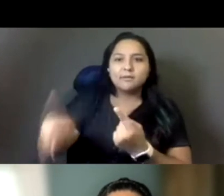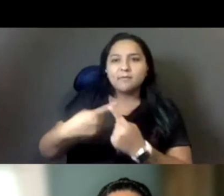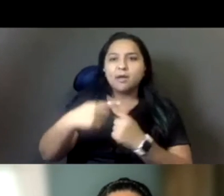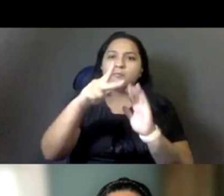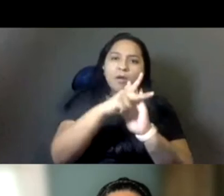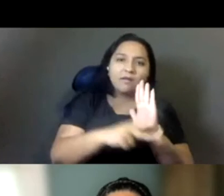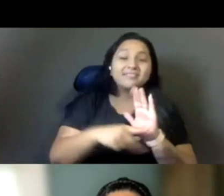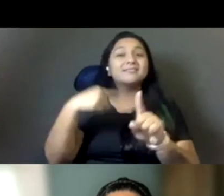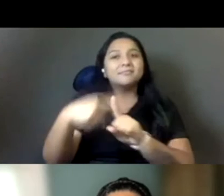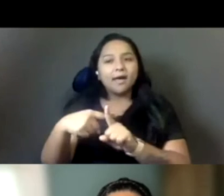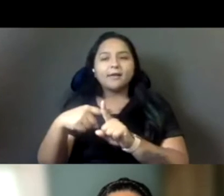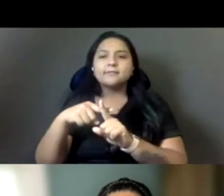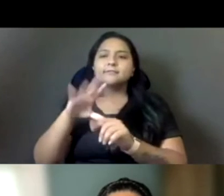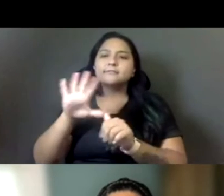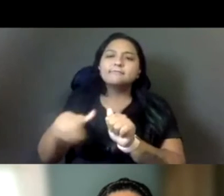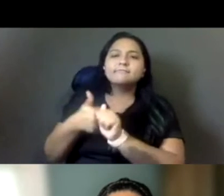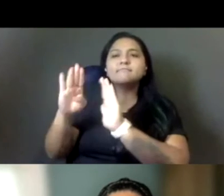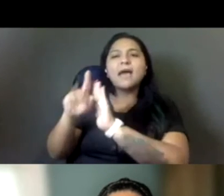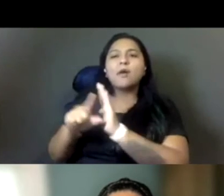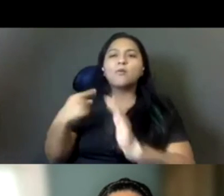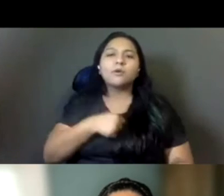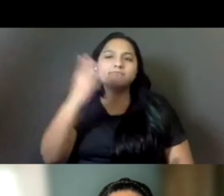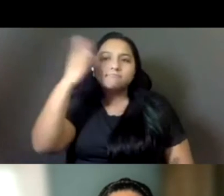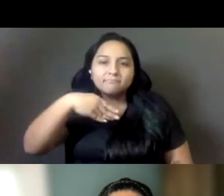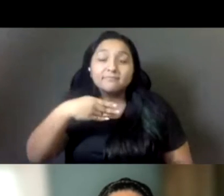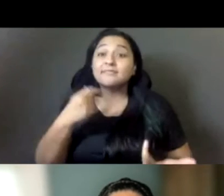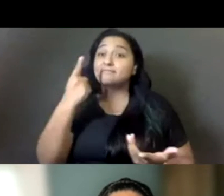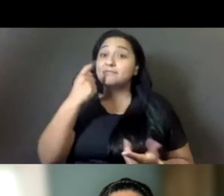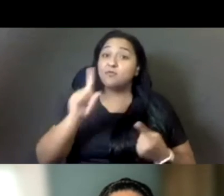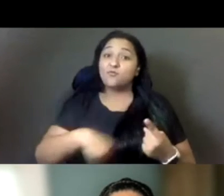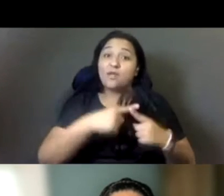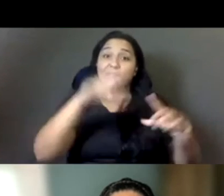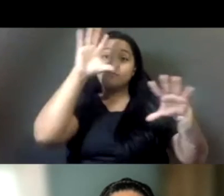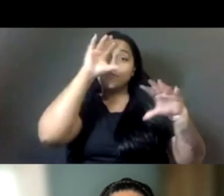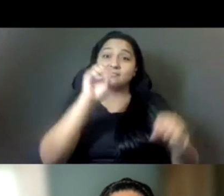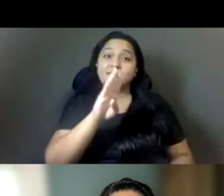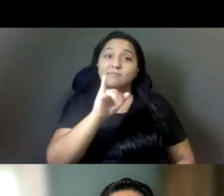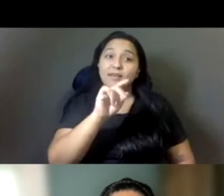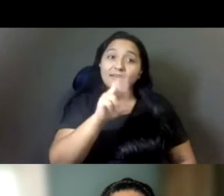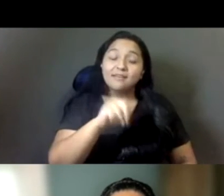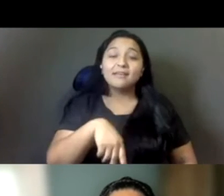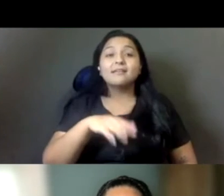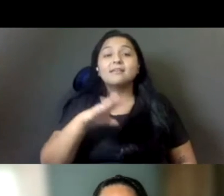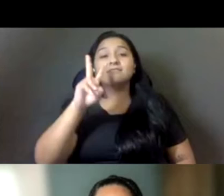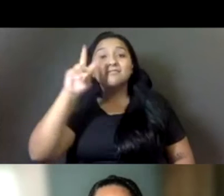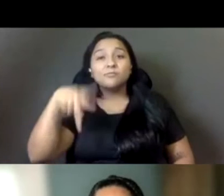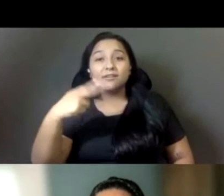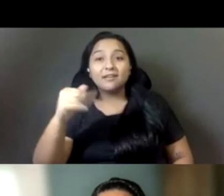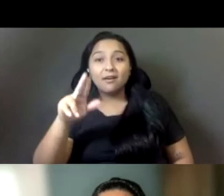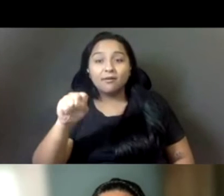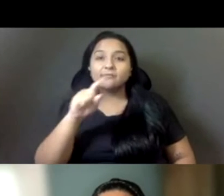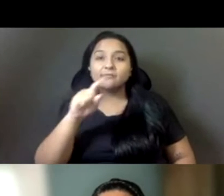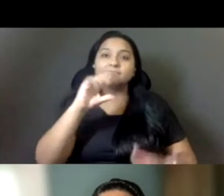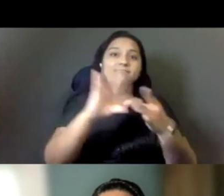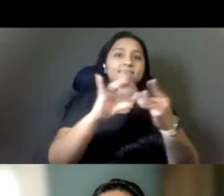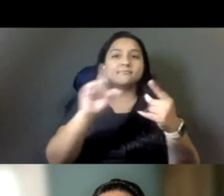right when, um, Biden and Harris were elected, it seemed like every single announcement about an appointment or a nomination was like big news.